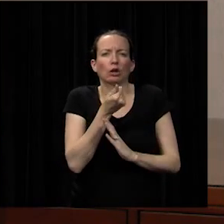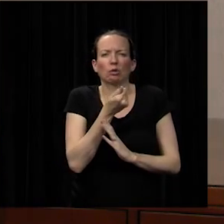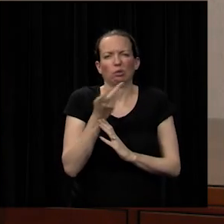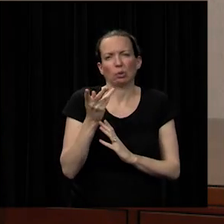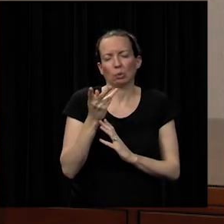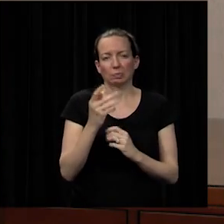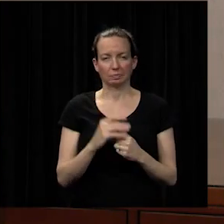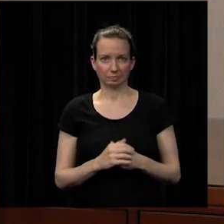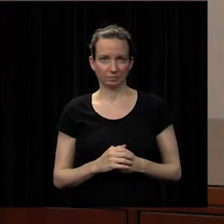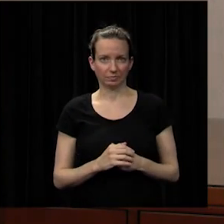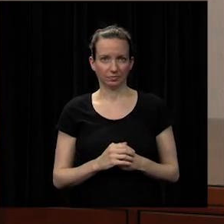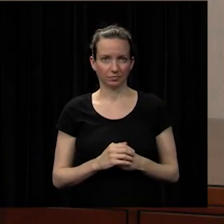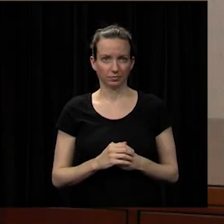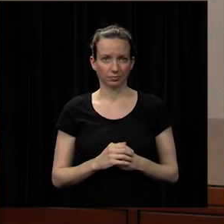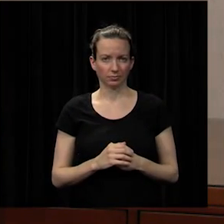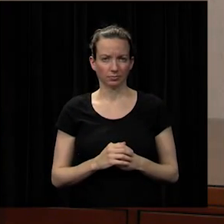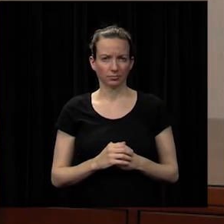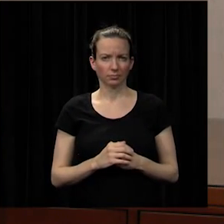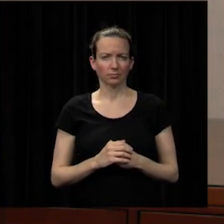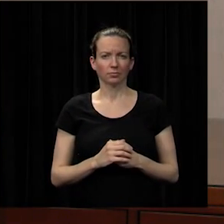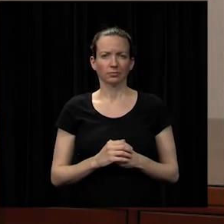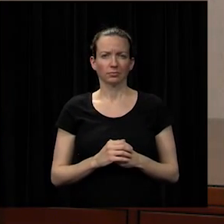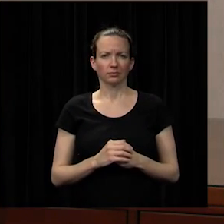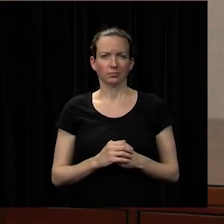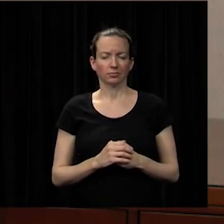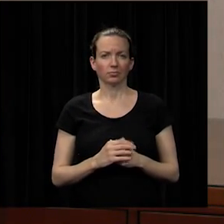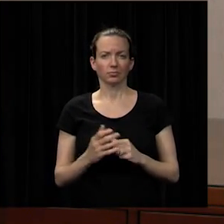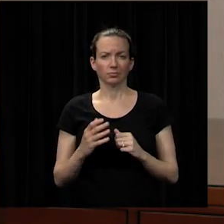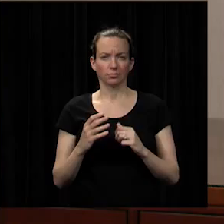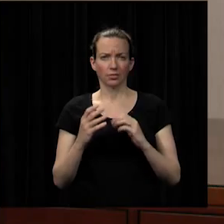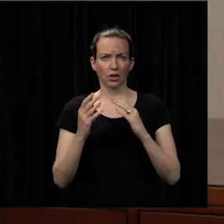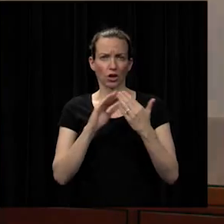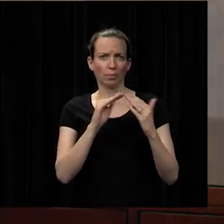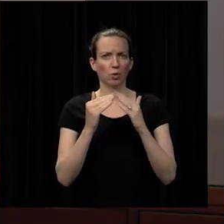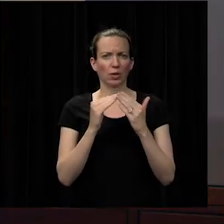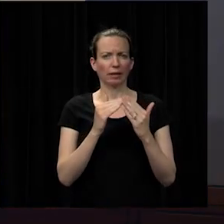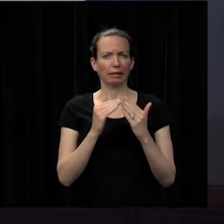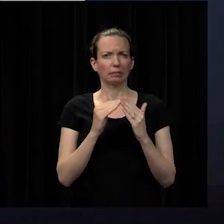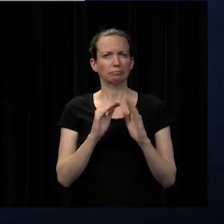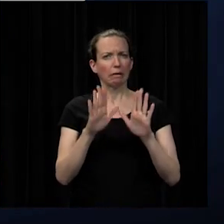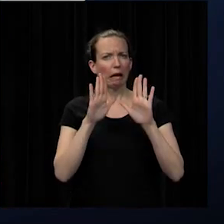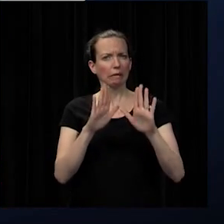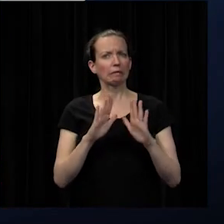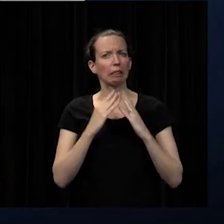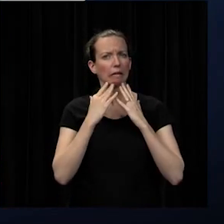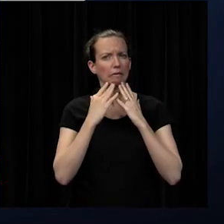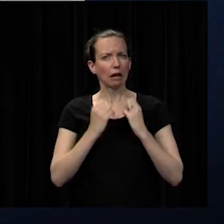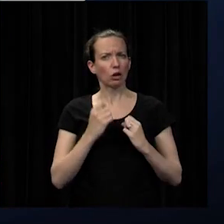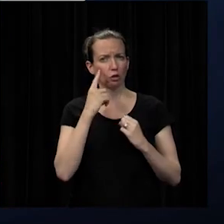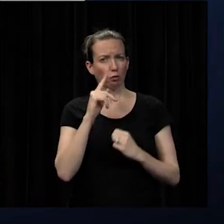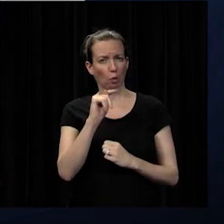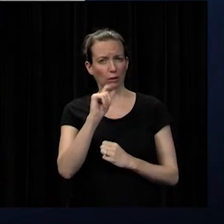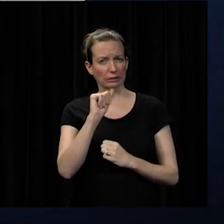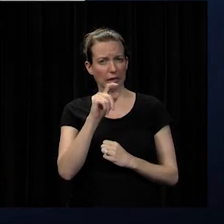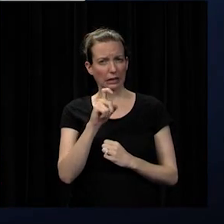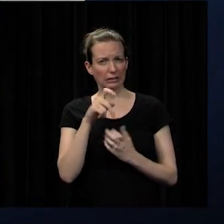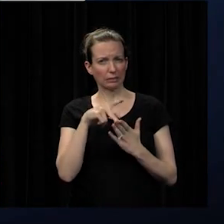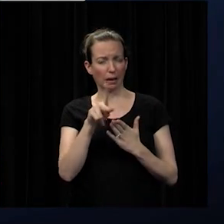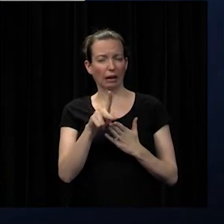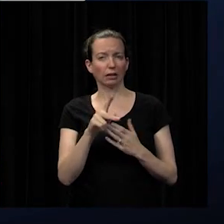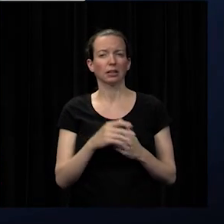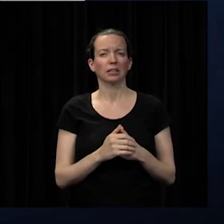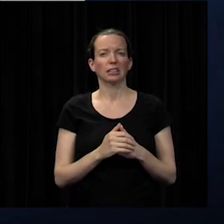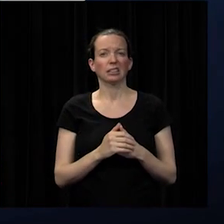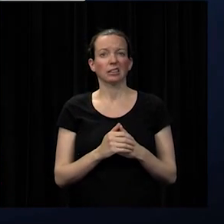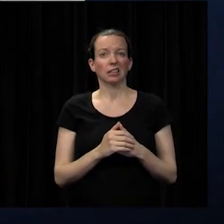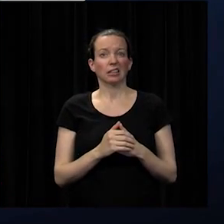and the first one the community gets uh excellent value for their taxes paid and i gave you a glimmer of the last